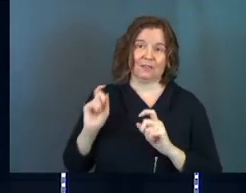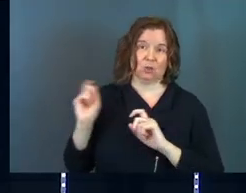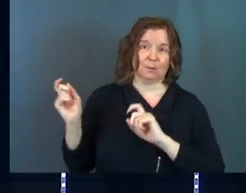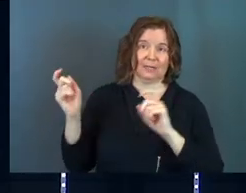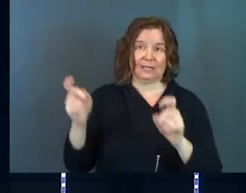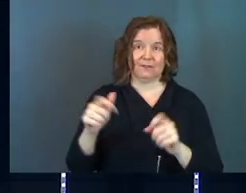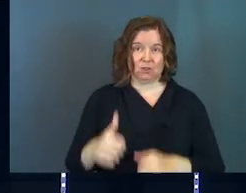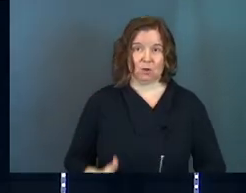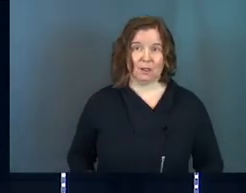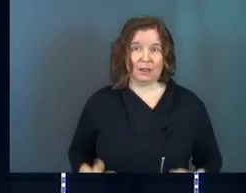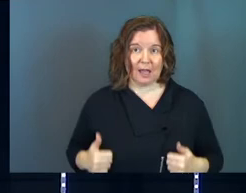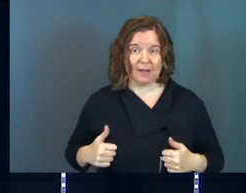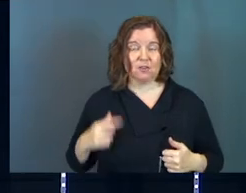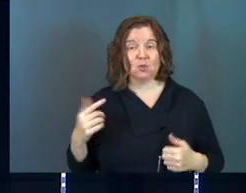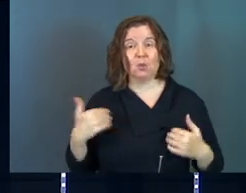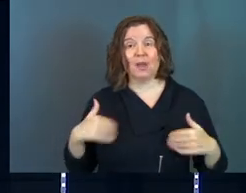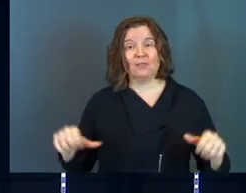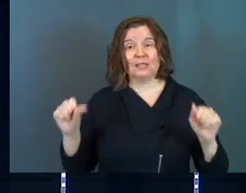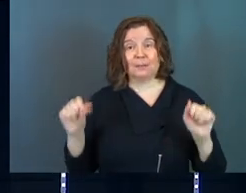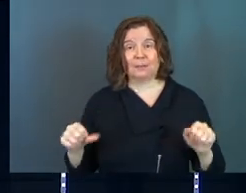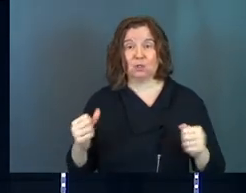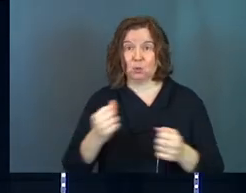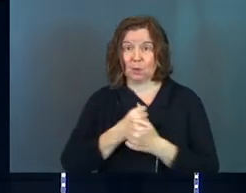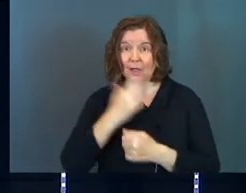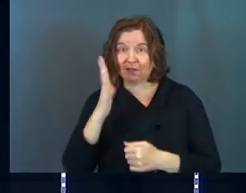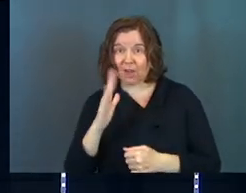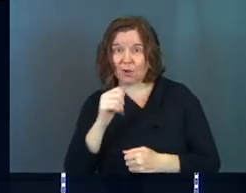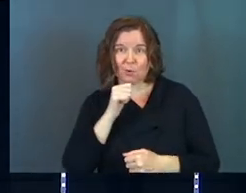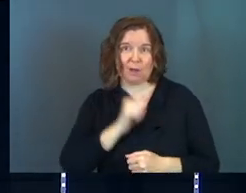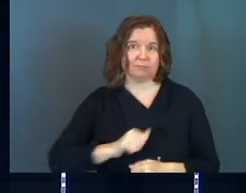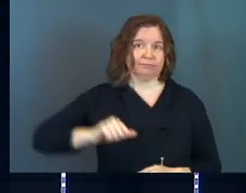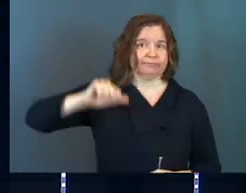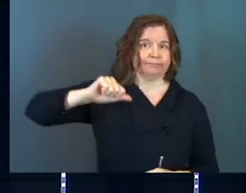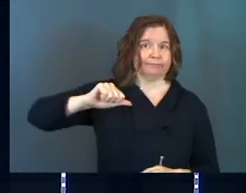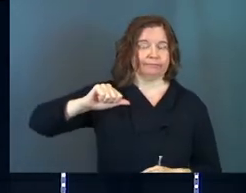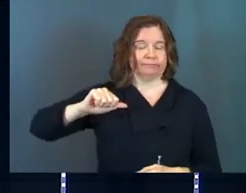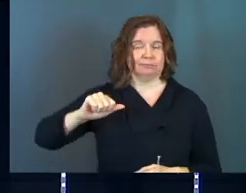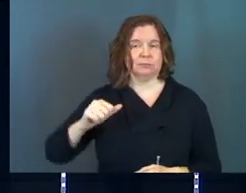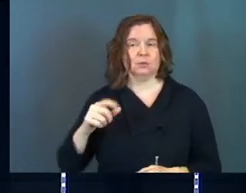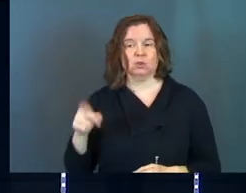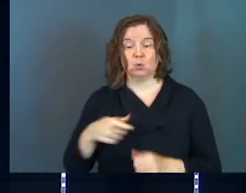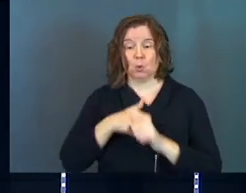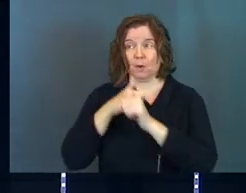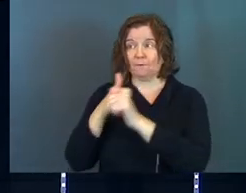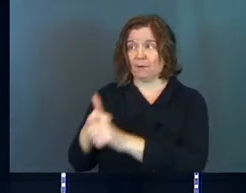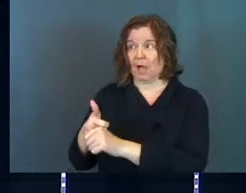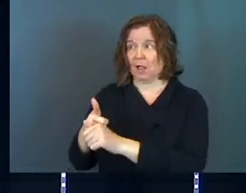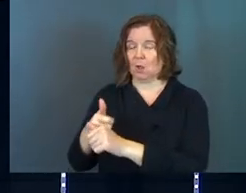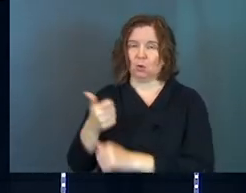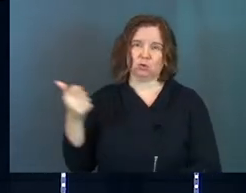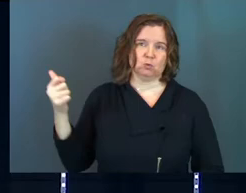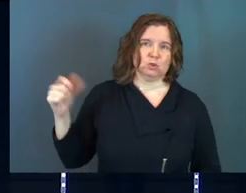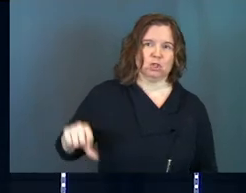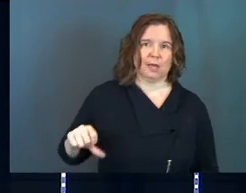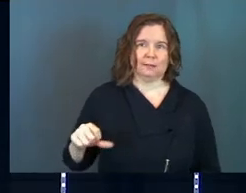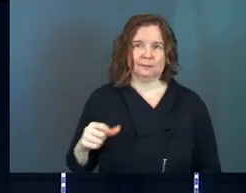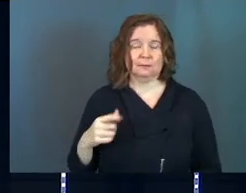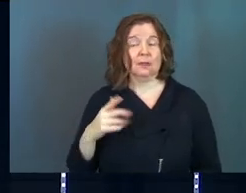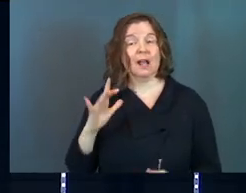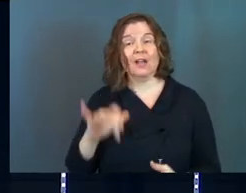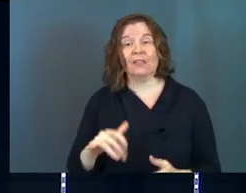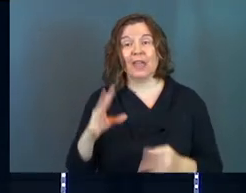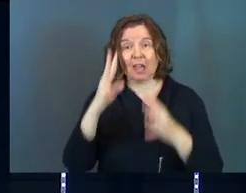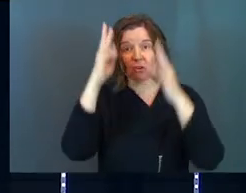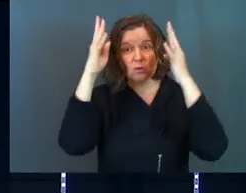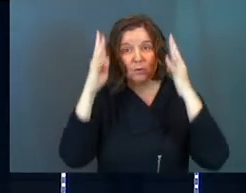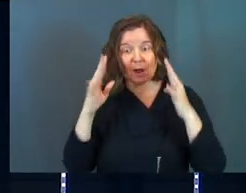you've been given in your life is you have the ability to love God or not, to follow him or to reject him. And